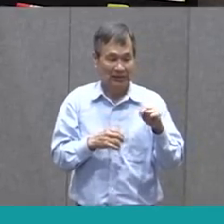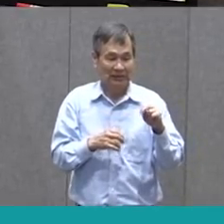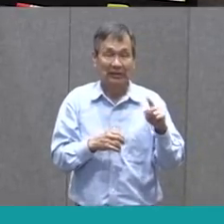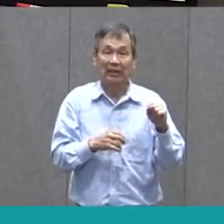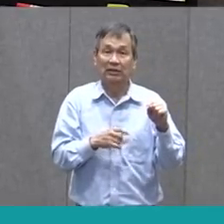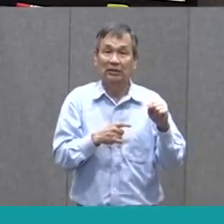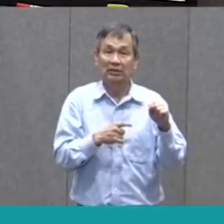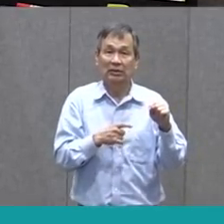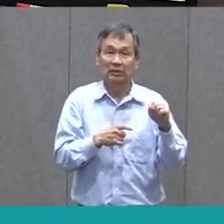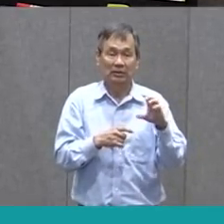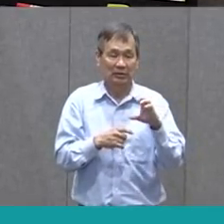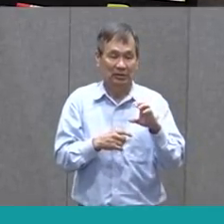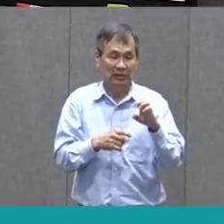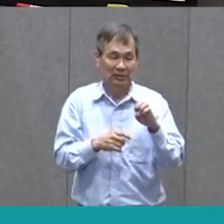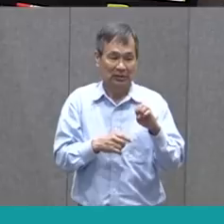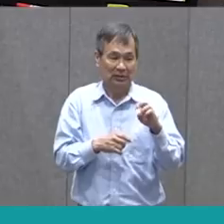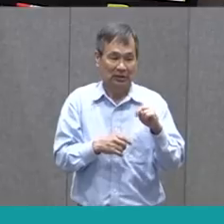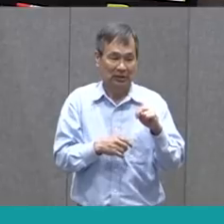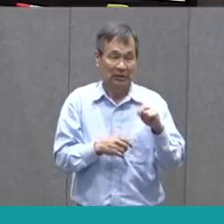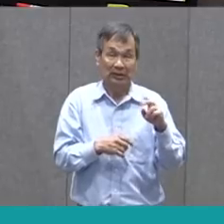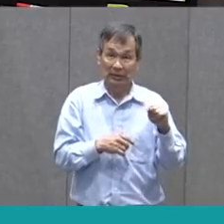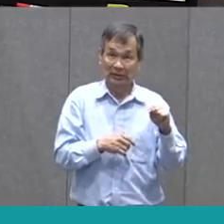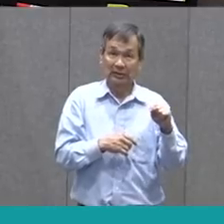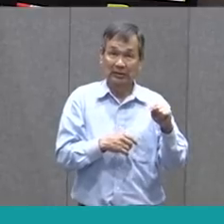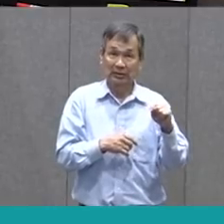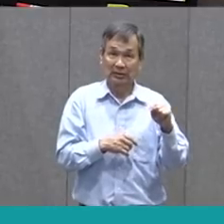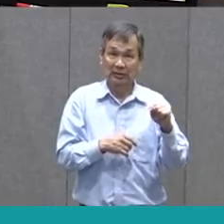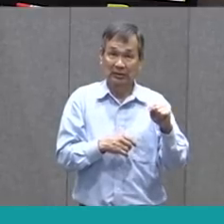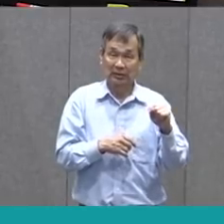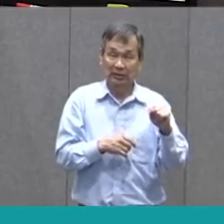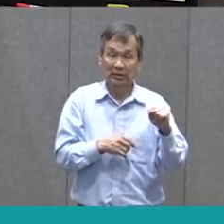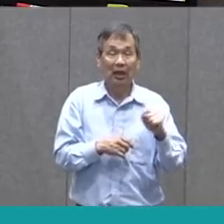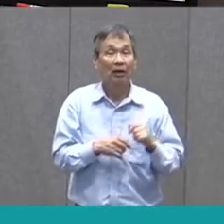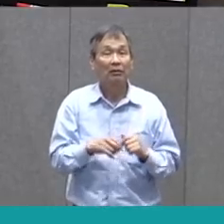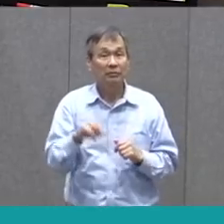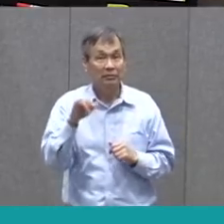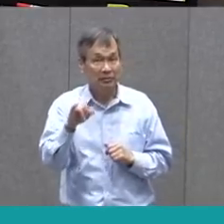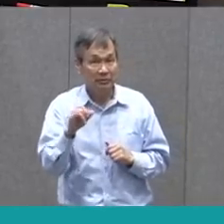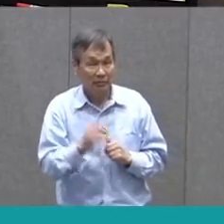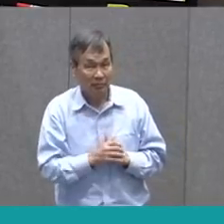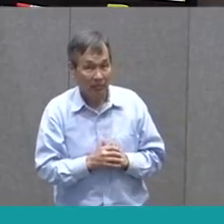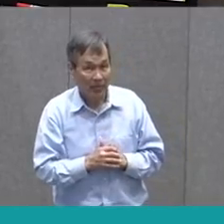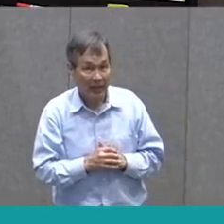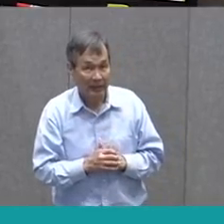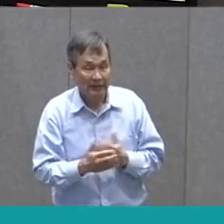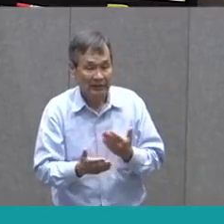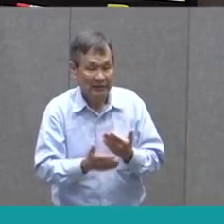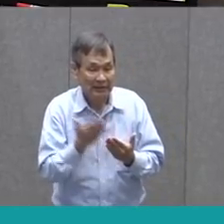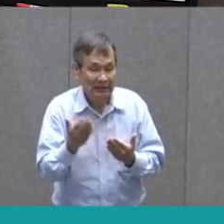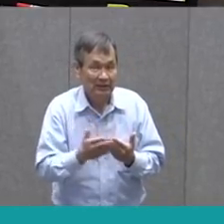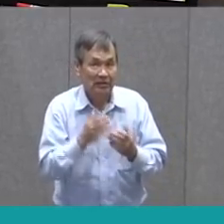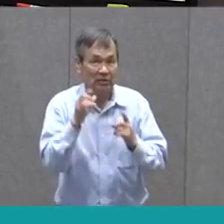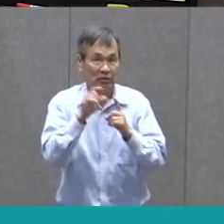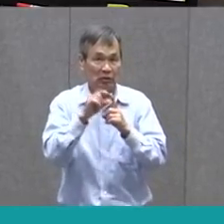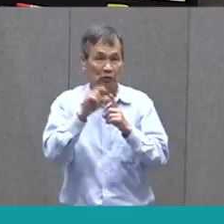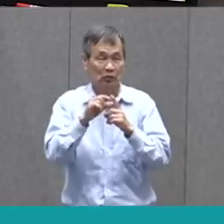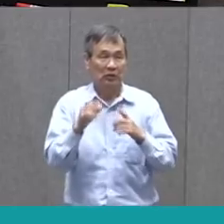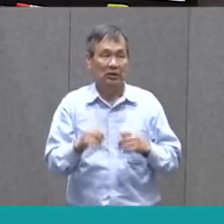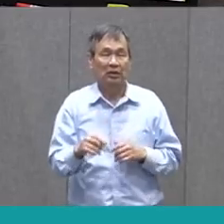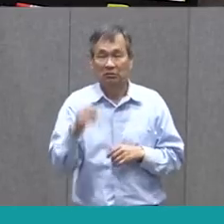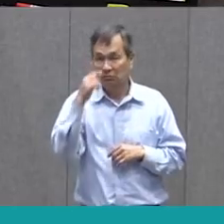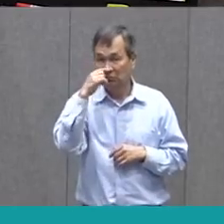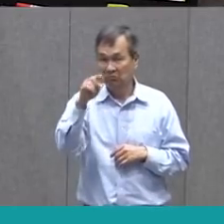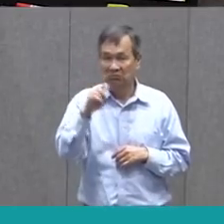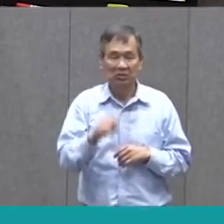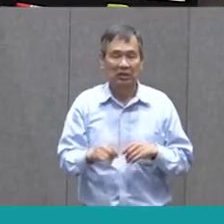Scent, C-E-N-T. That's a piece of this word that is super easy. I'm gonna underline it.